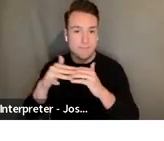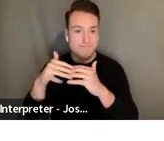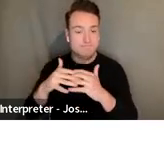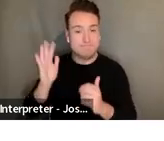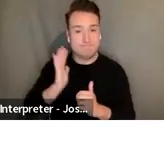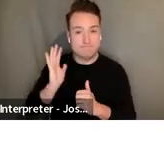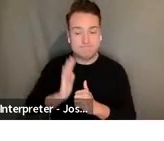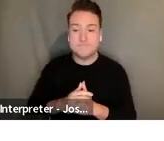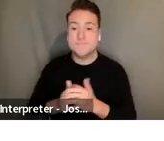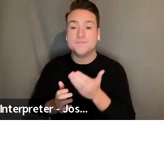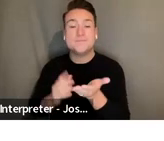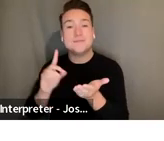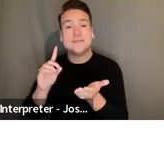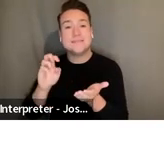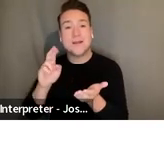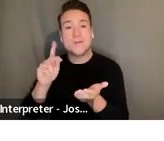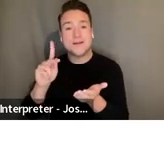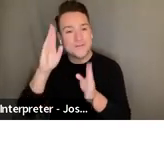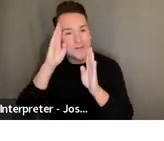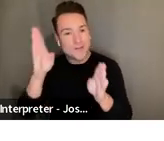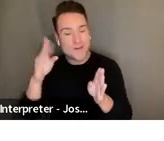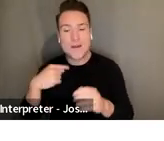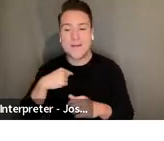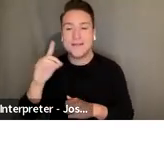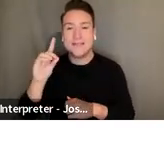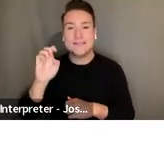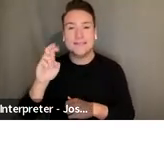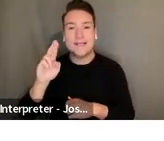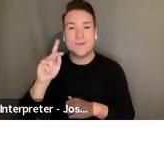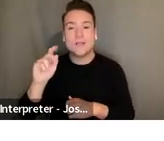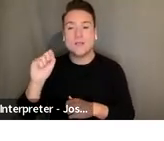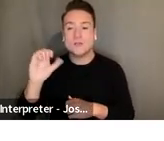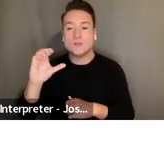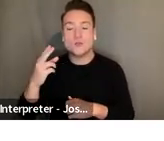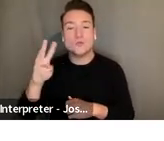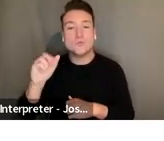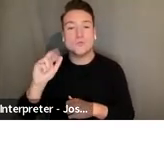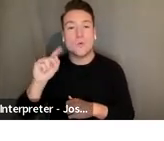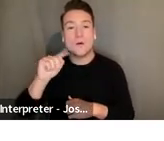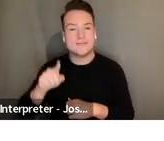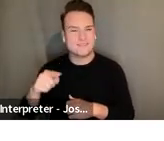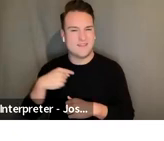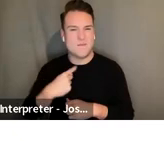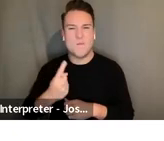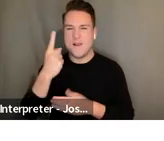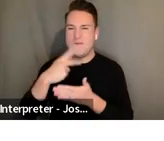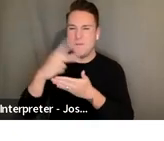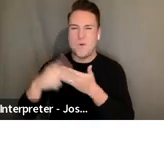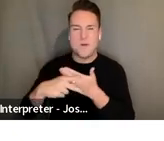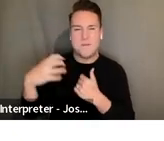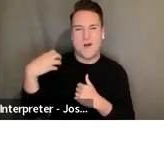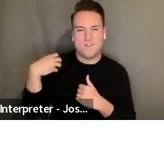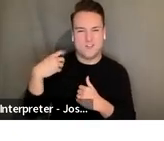And hi, my name is Derek Schwartz. I'm the program officer for theater here at NIFA, or one of the program officers for theater.